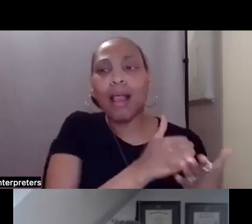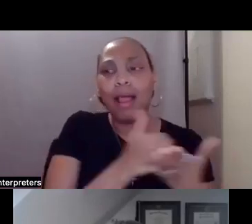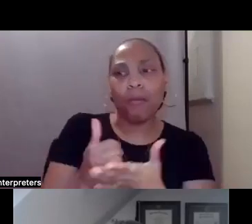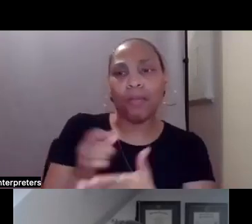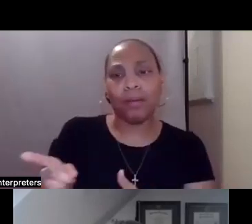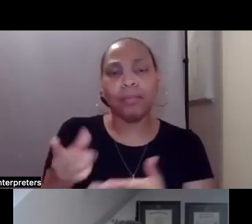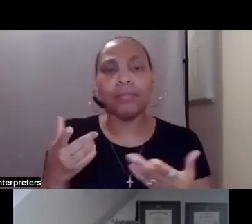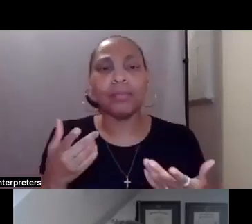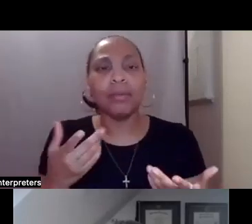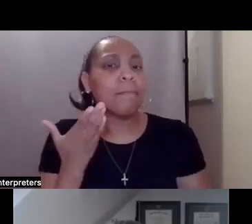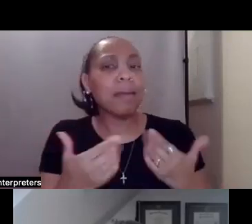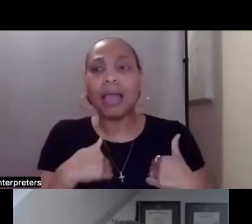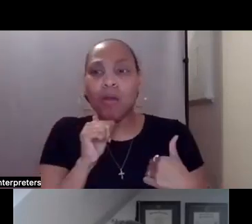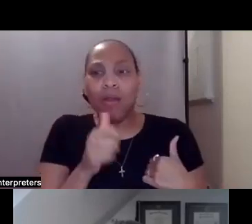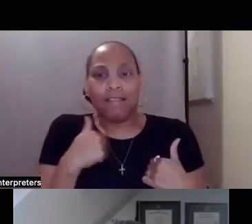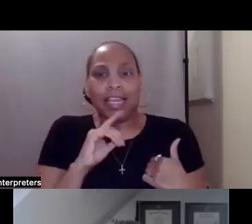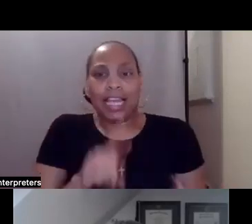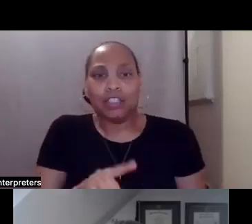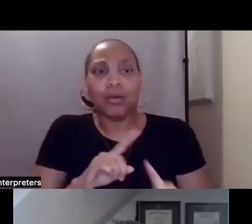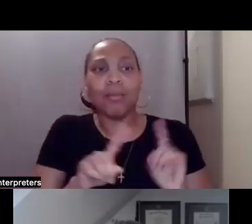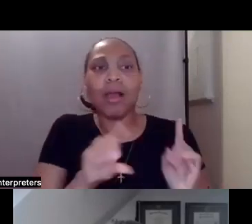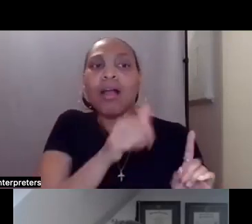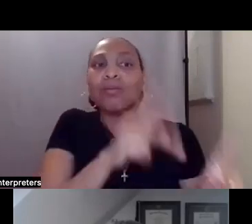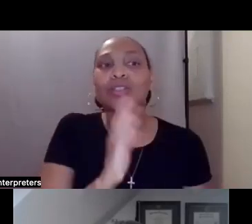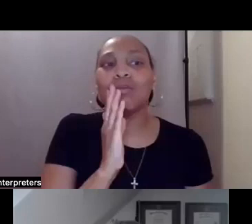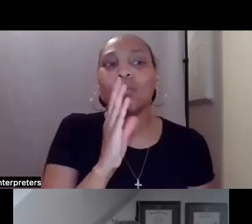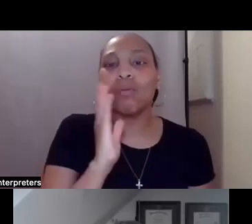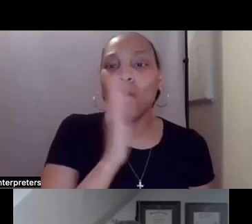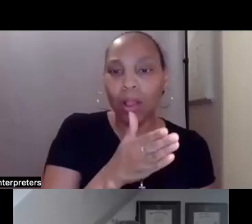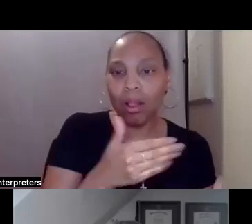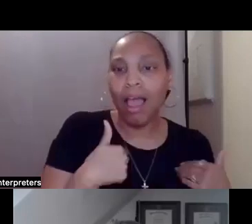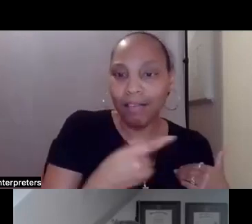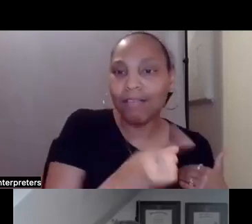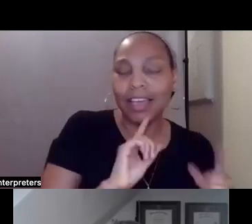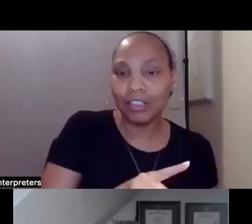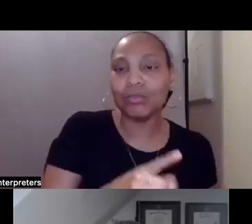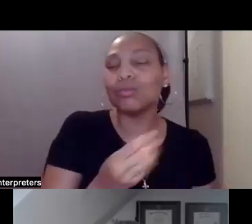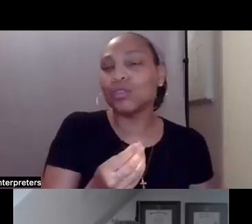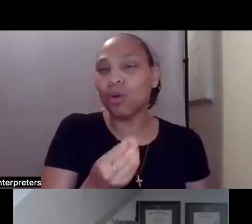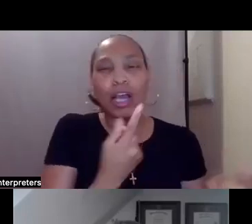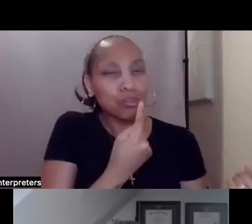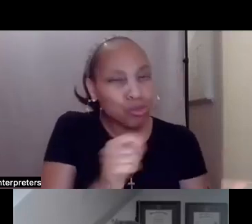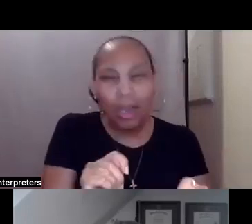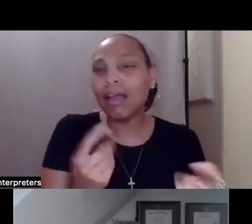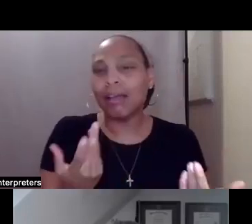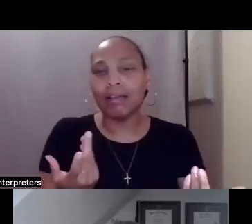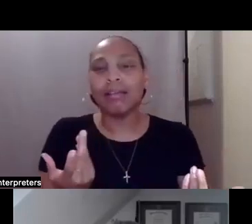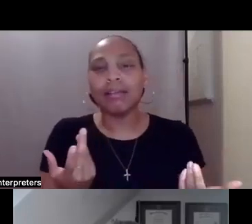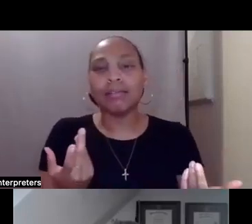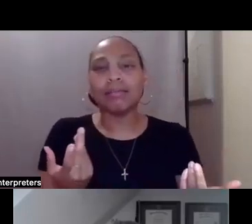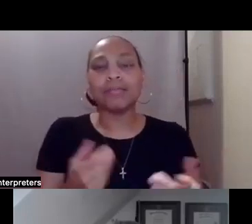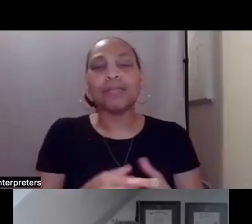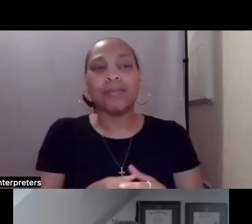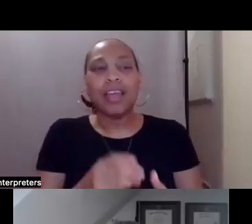them to somebody who does have the answer. And I think that's just knowing that you can pick up the phone and call a person and get that is, it feels really good,